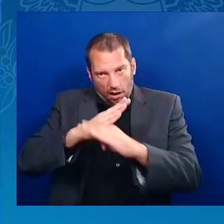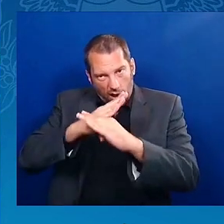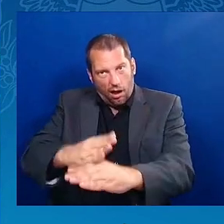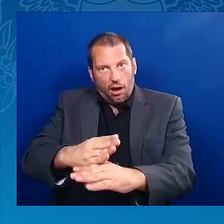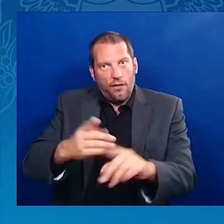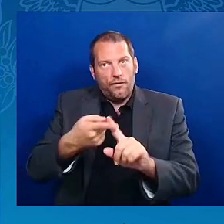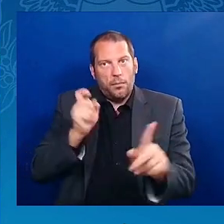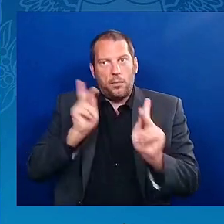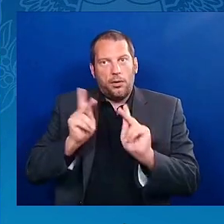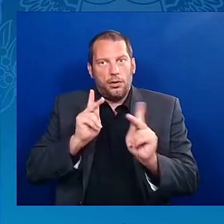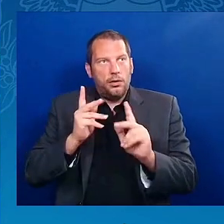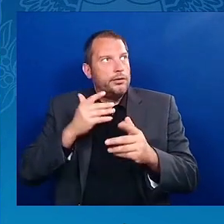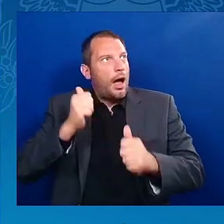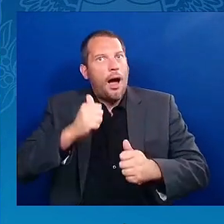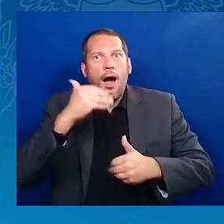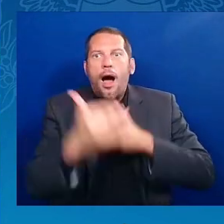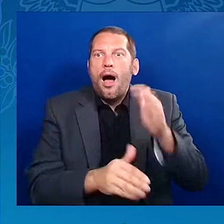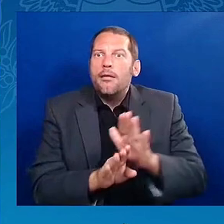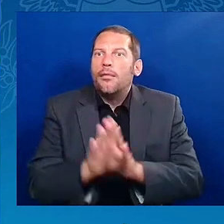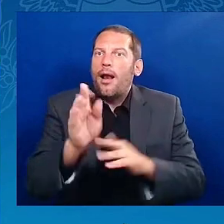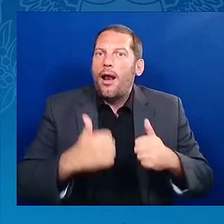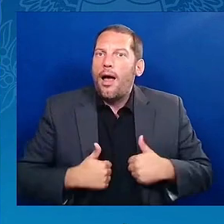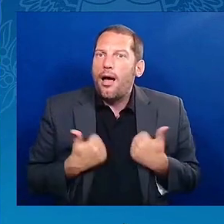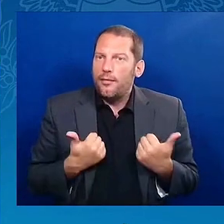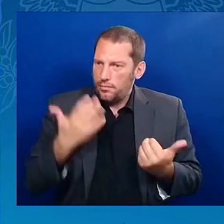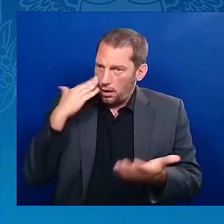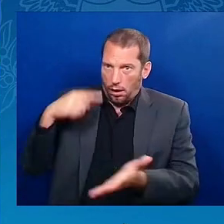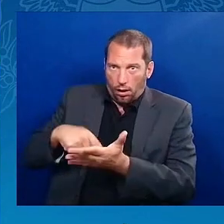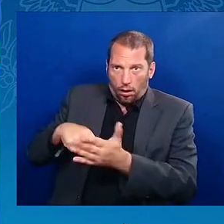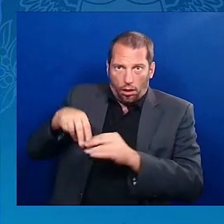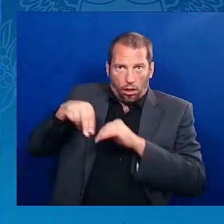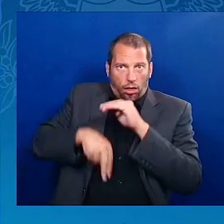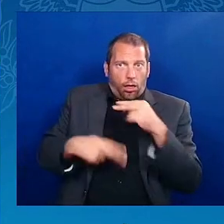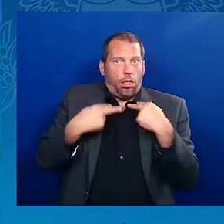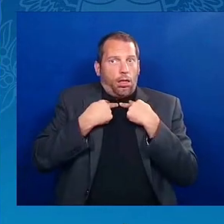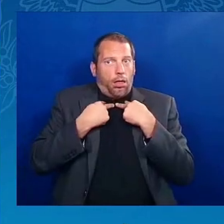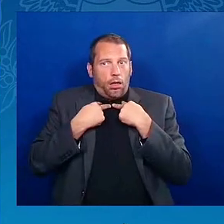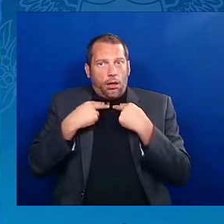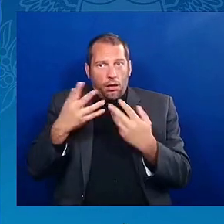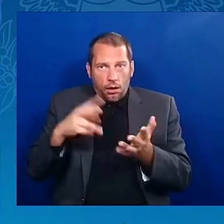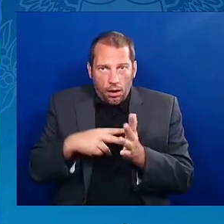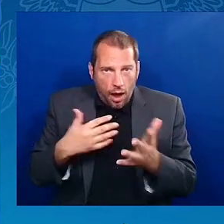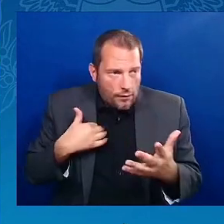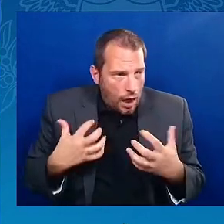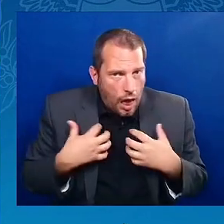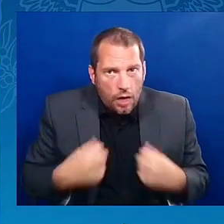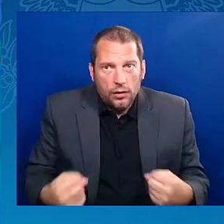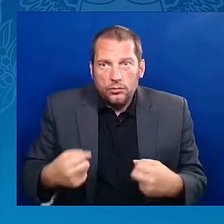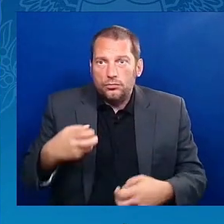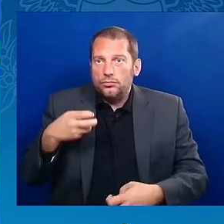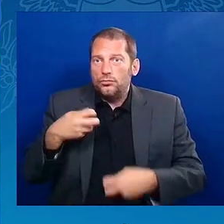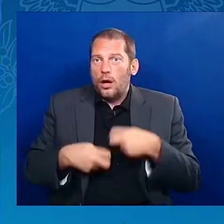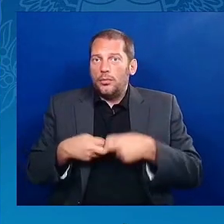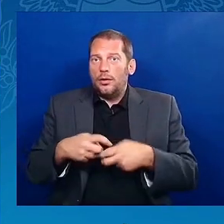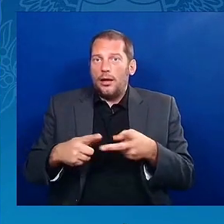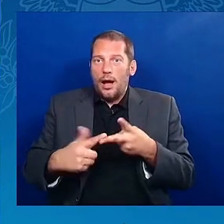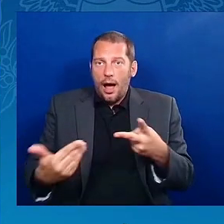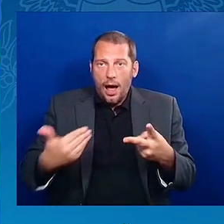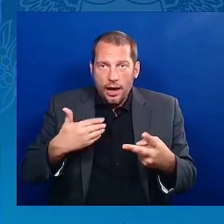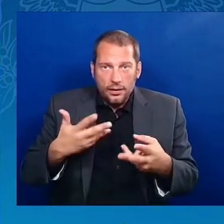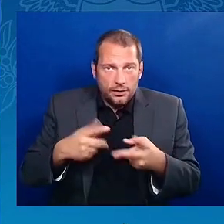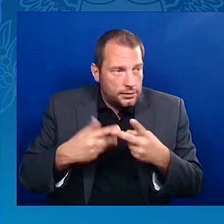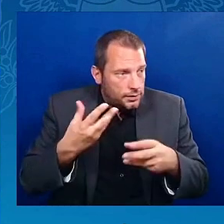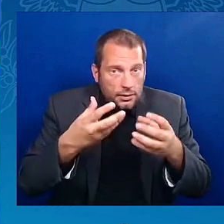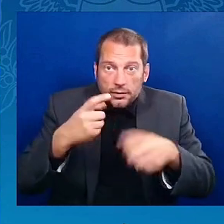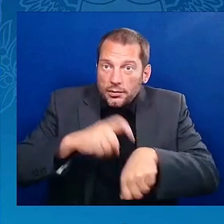They're going through health issues. It probably means they're losing time from work. It probably means they're struggling in many